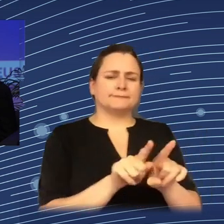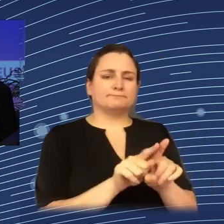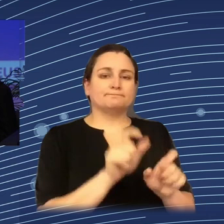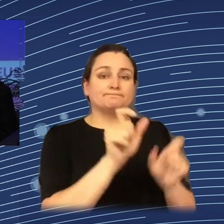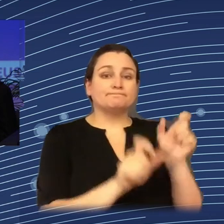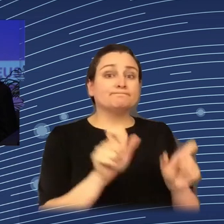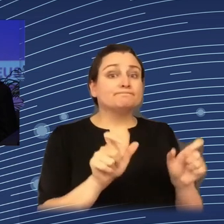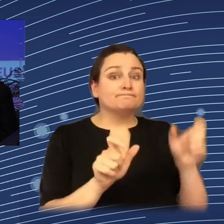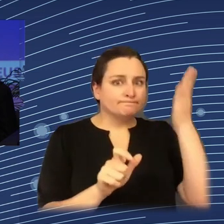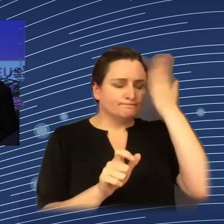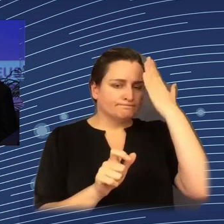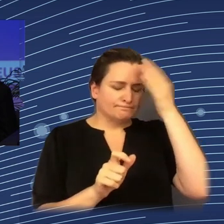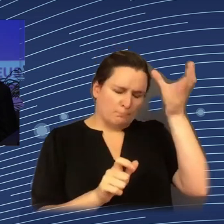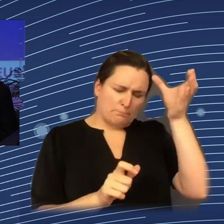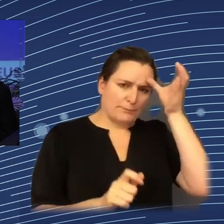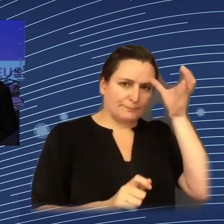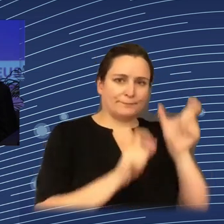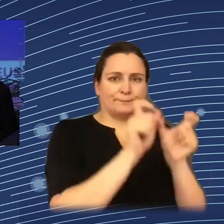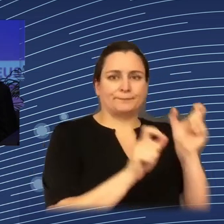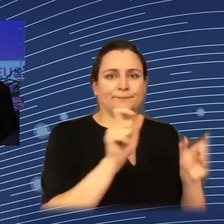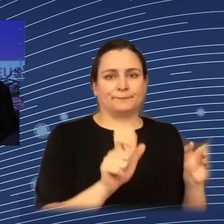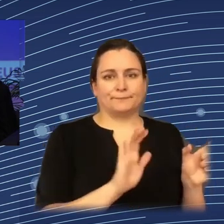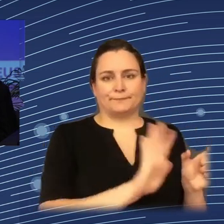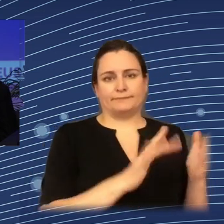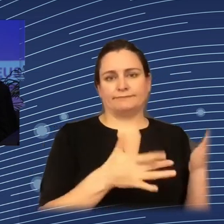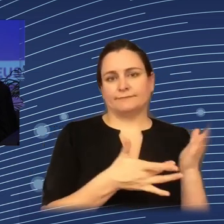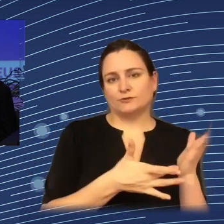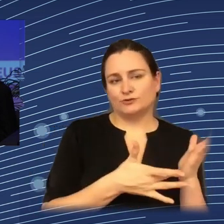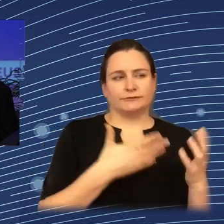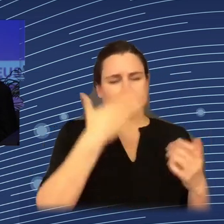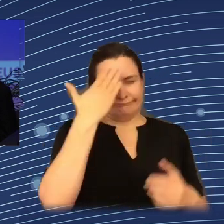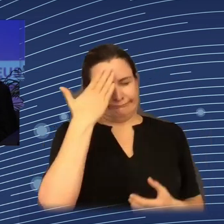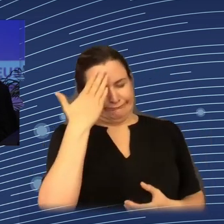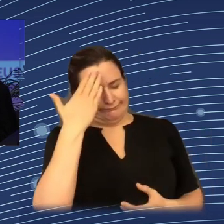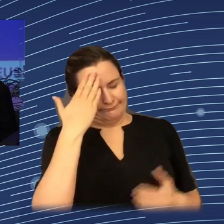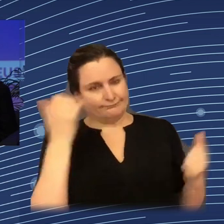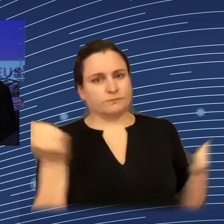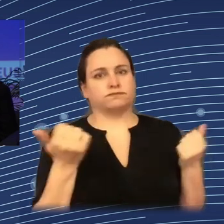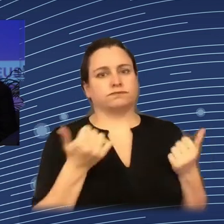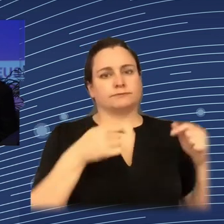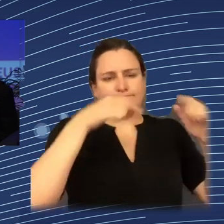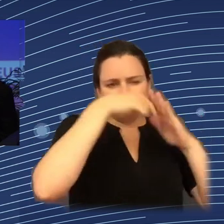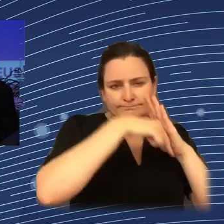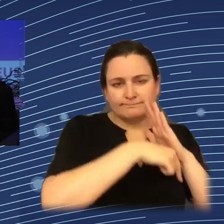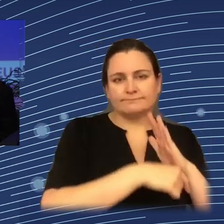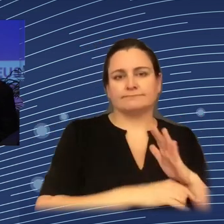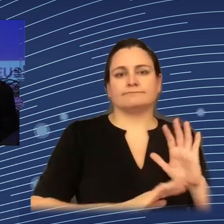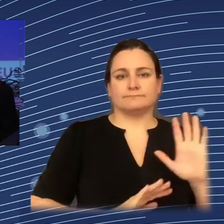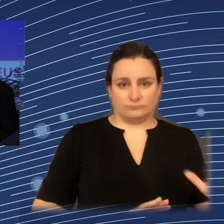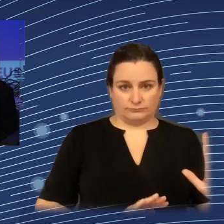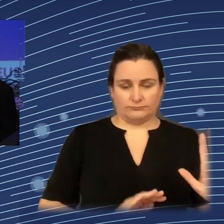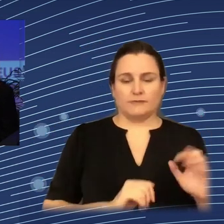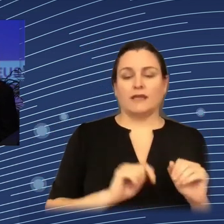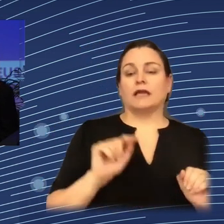experts are typically those people that experience the issue and for which we are designing for.